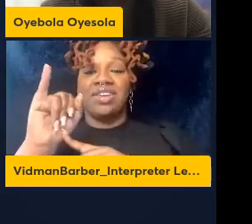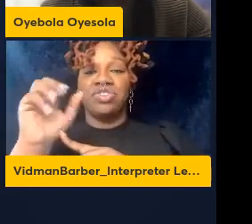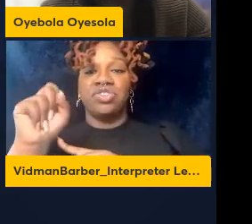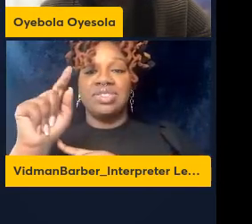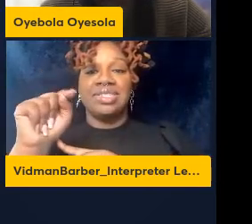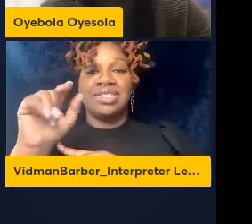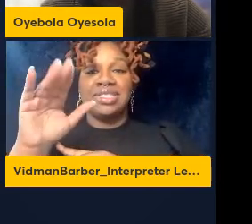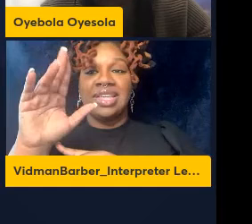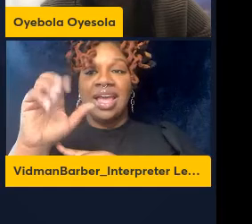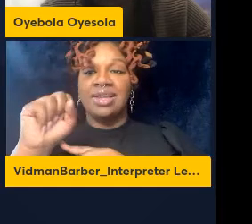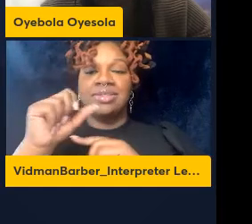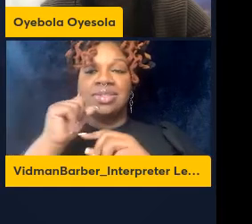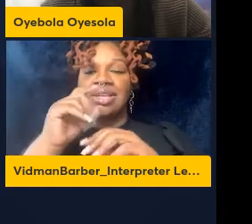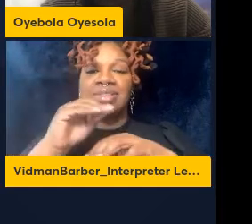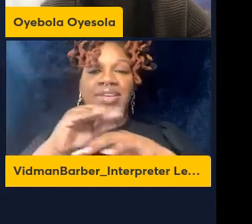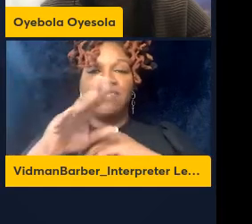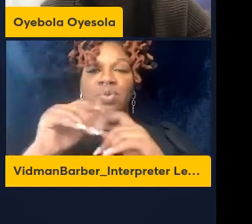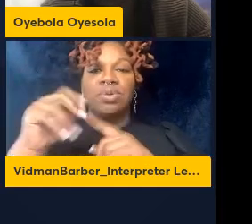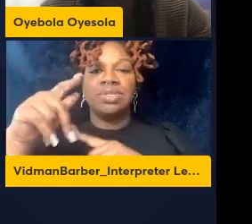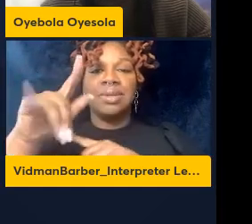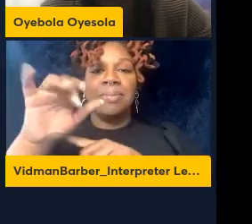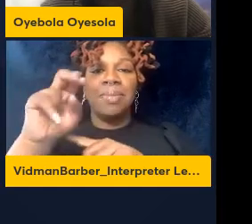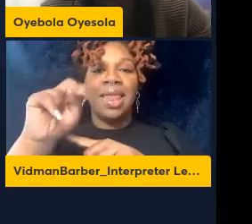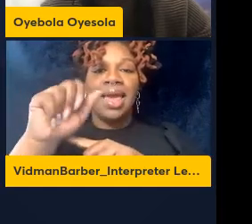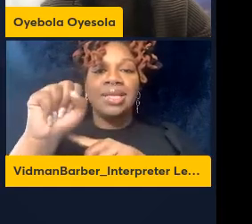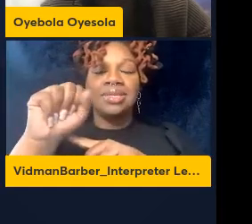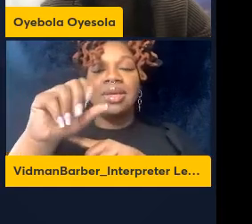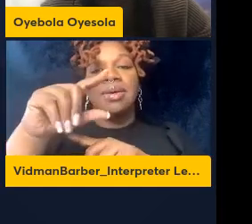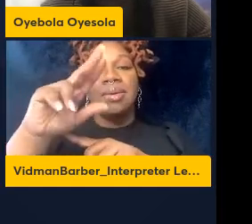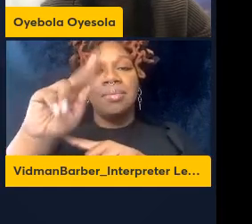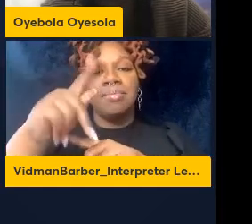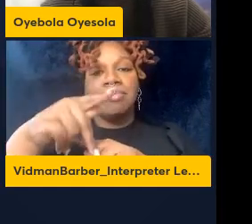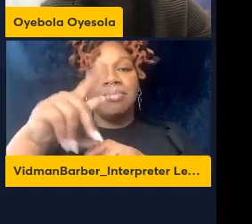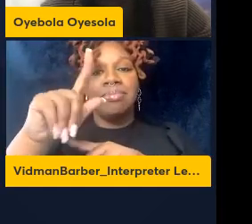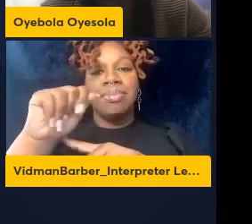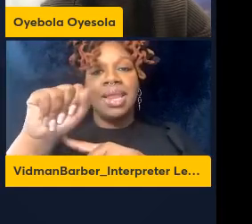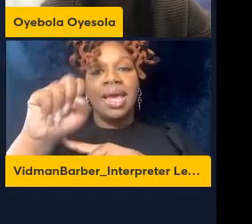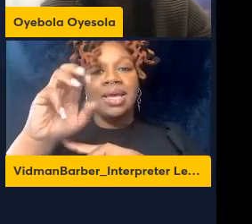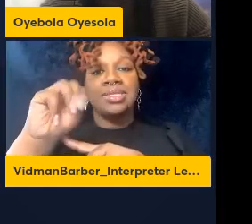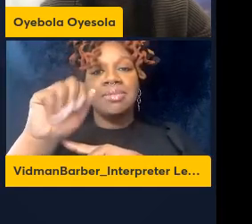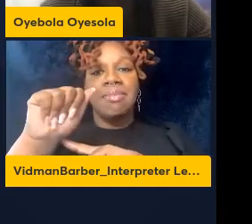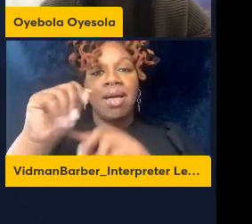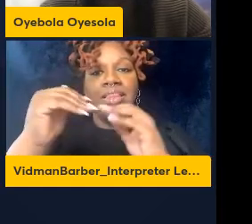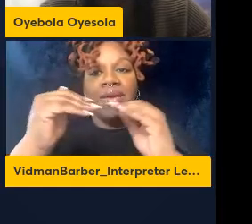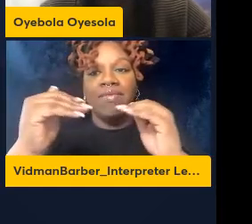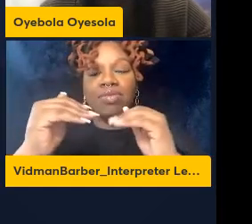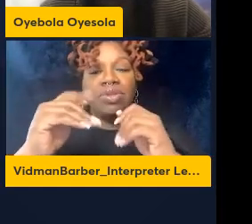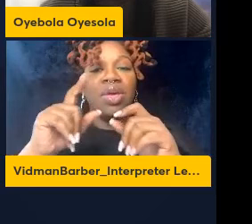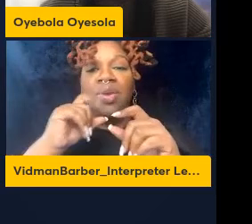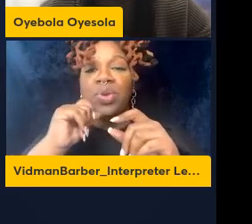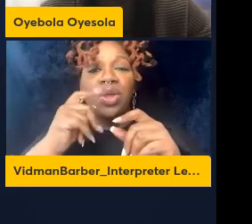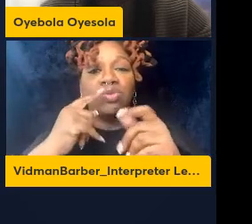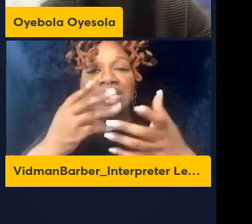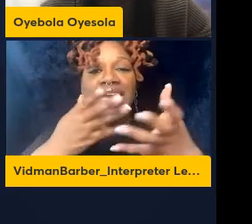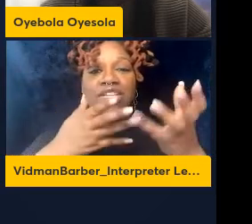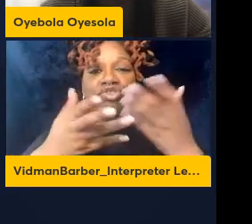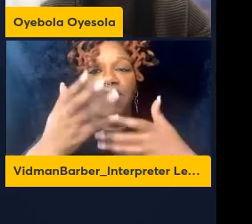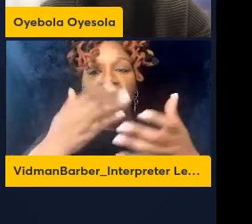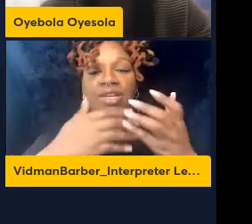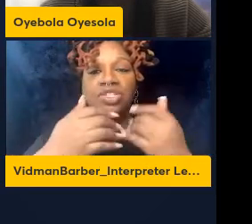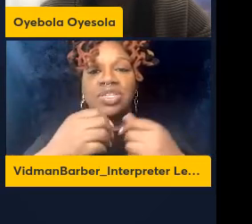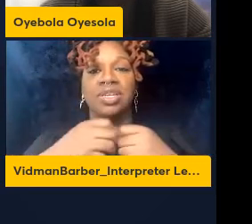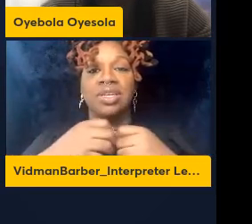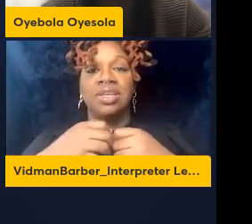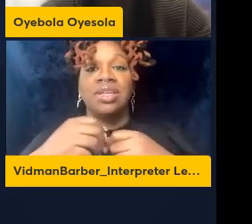the plasma cytokine levels at all and we don't see any interactions so this is really